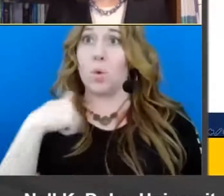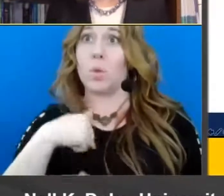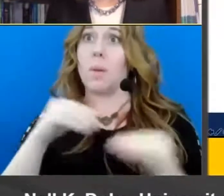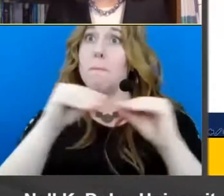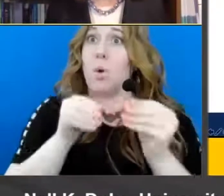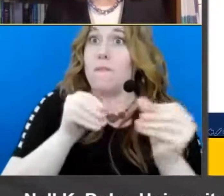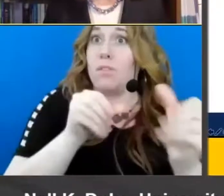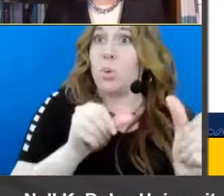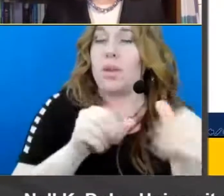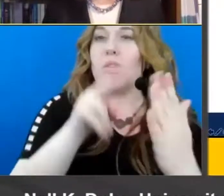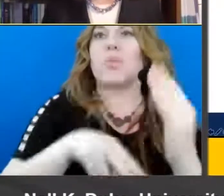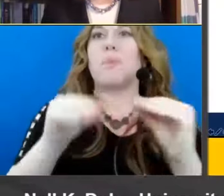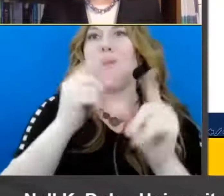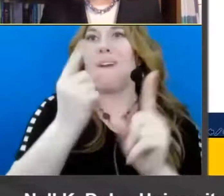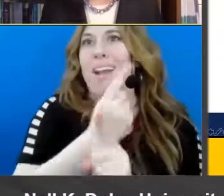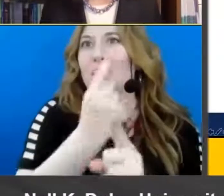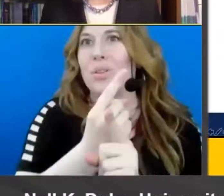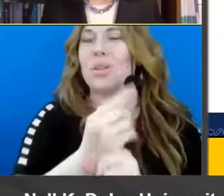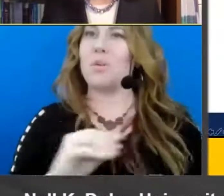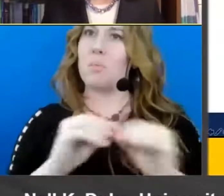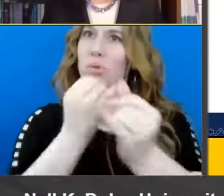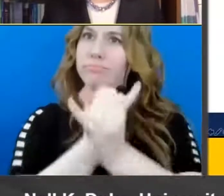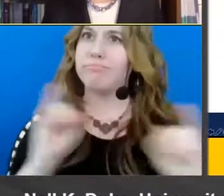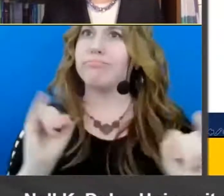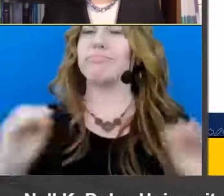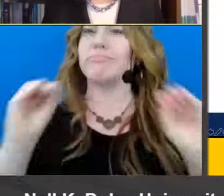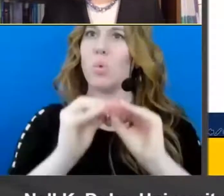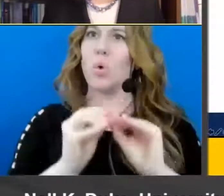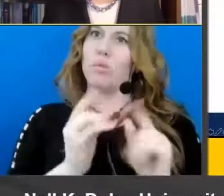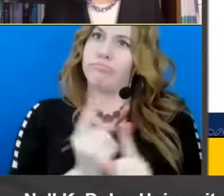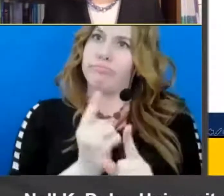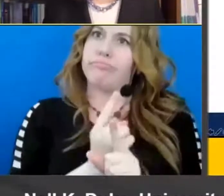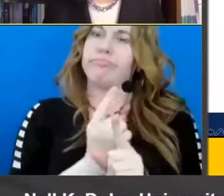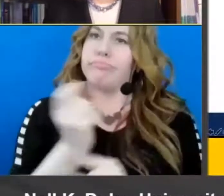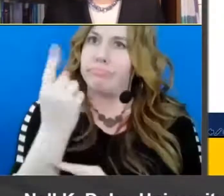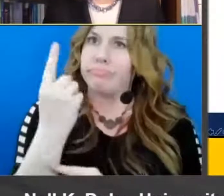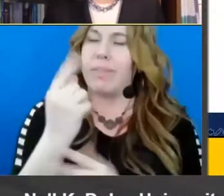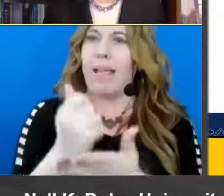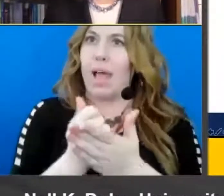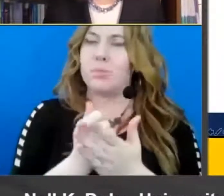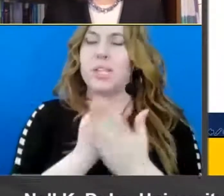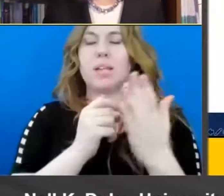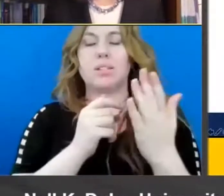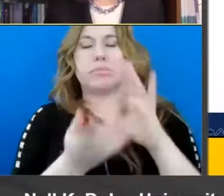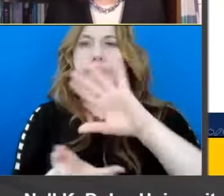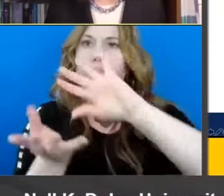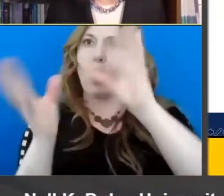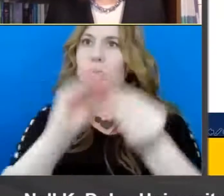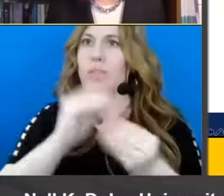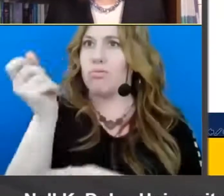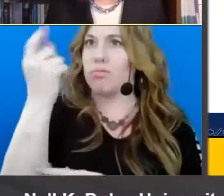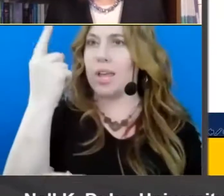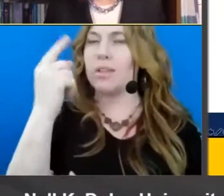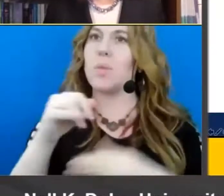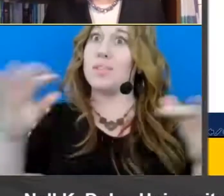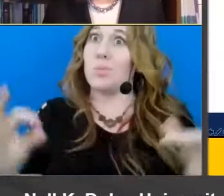read more accurately with greater automaticity and greater prosody that helps us to understand what we're reading so it's another example of one of these bridging processes